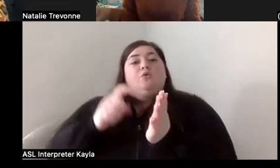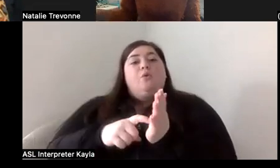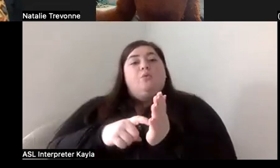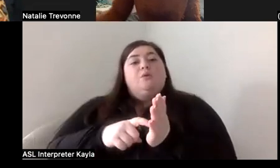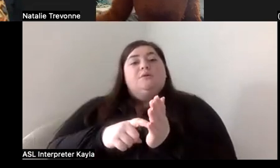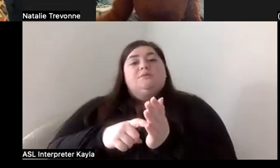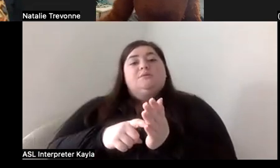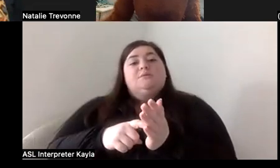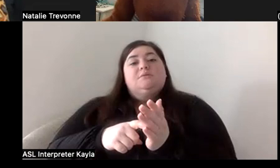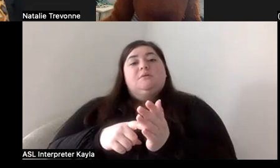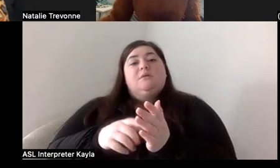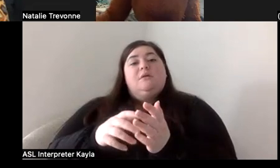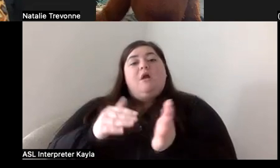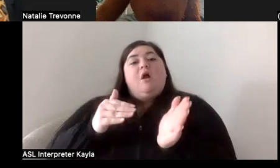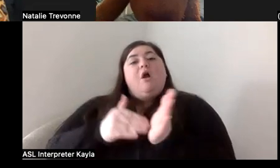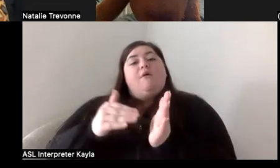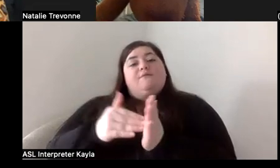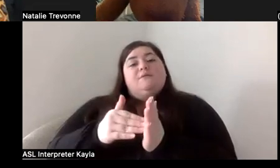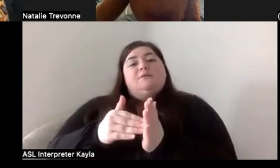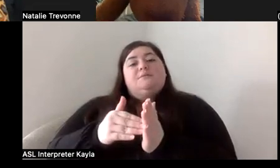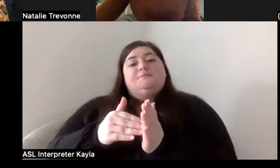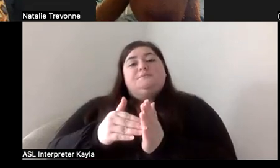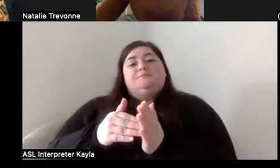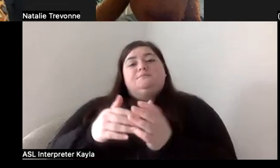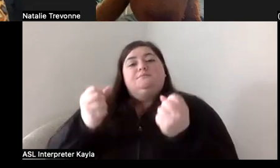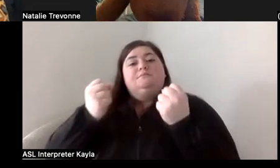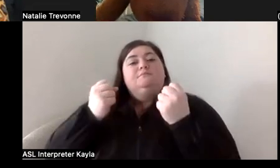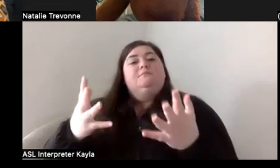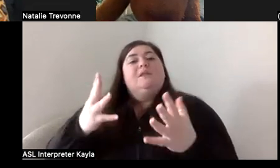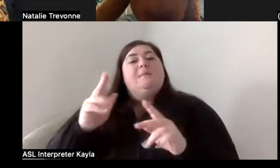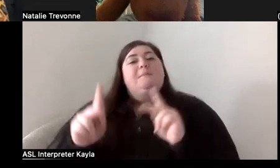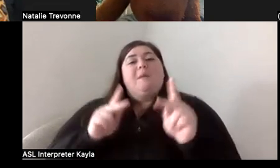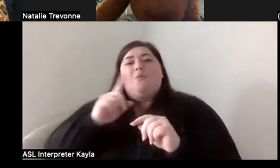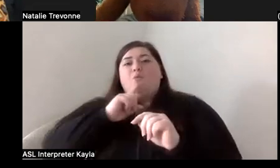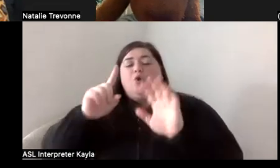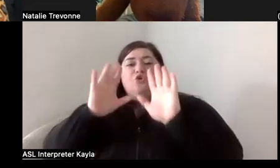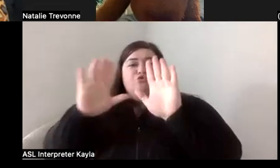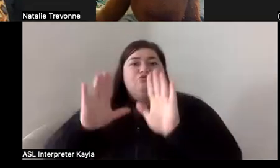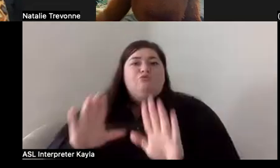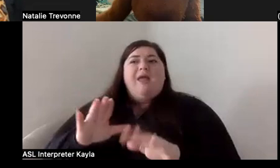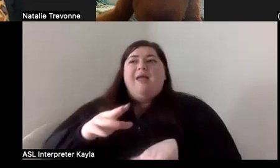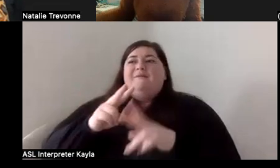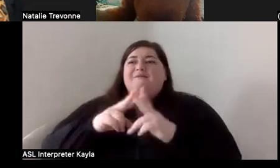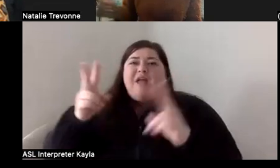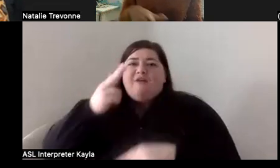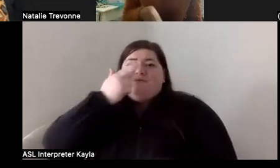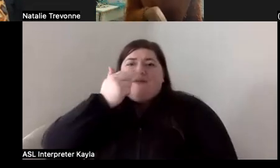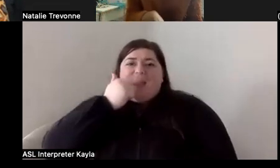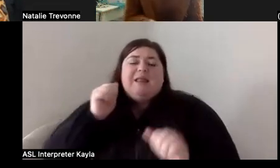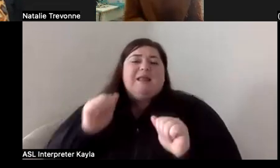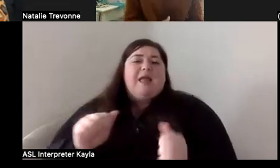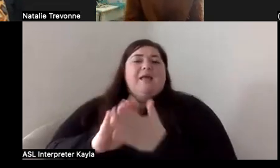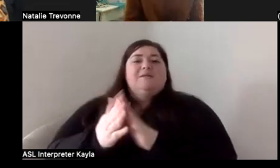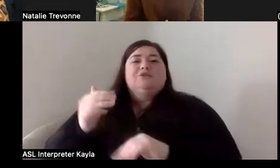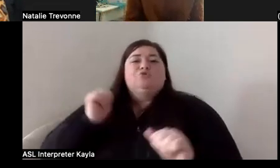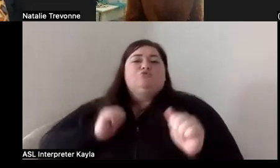it's a lot of times was so many people that were great and they were funny, they could be dramatic, they're